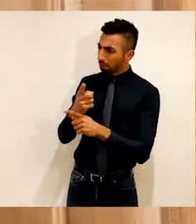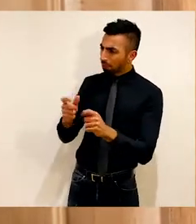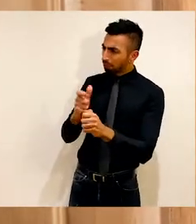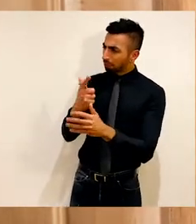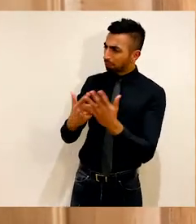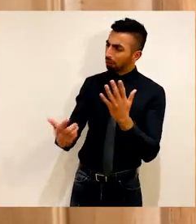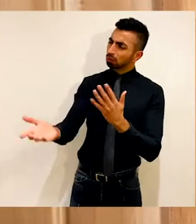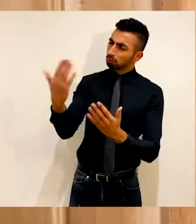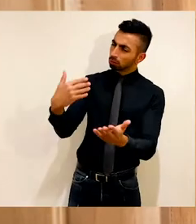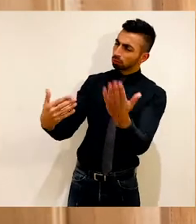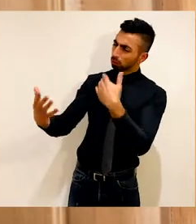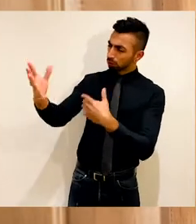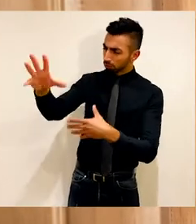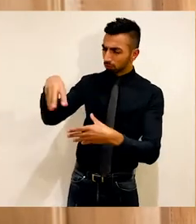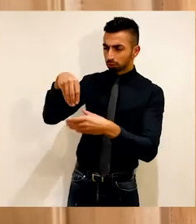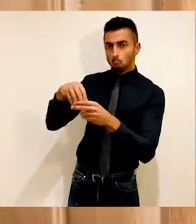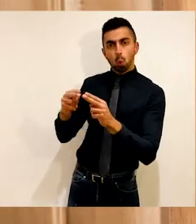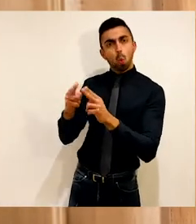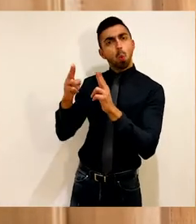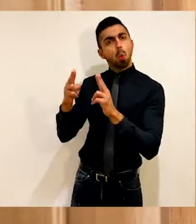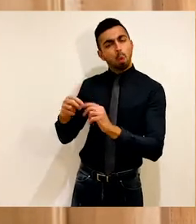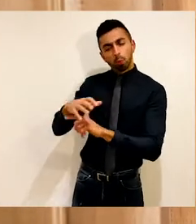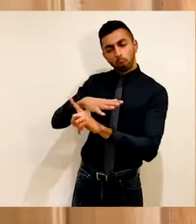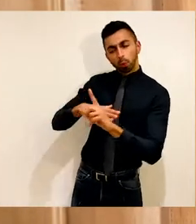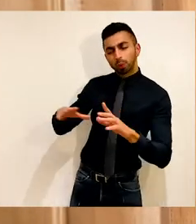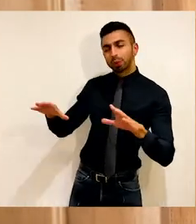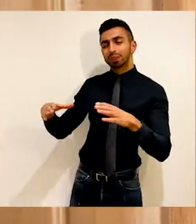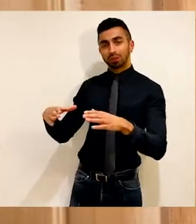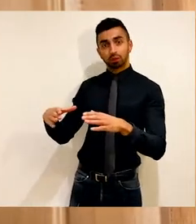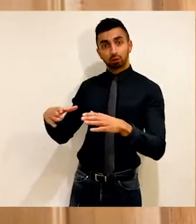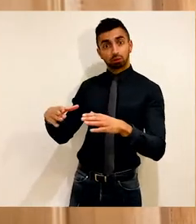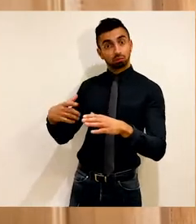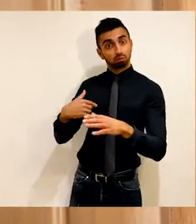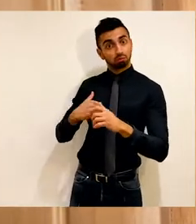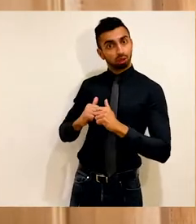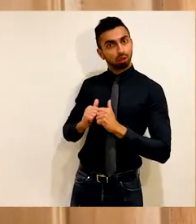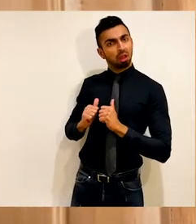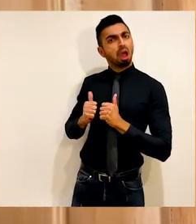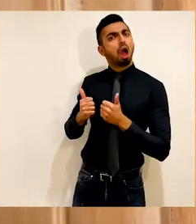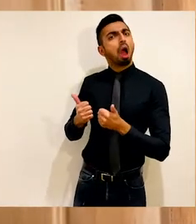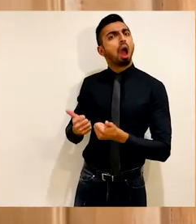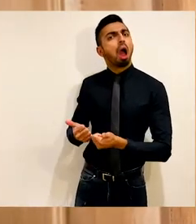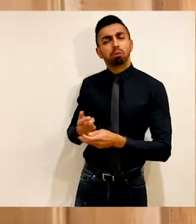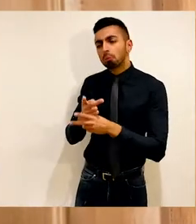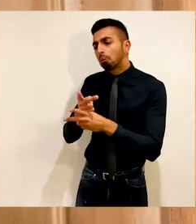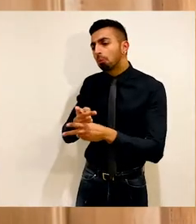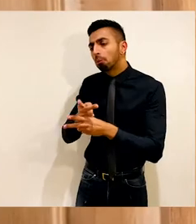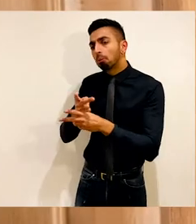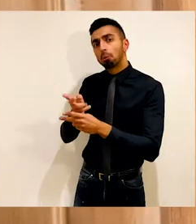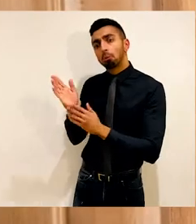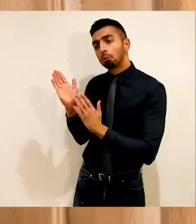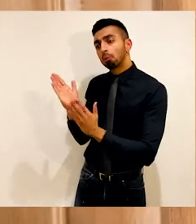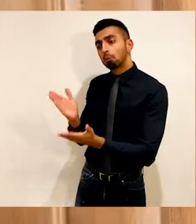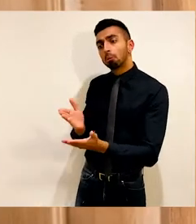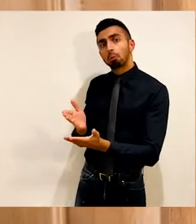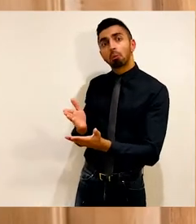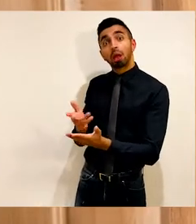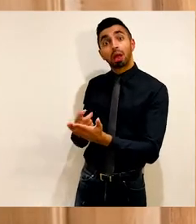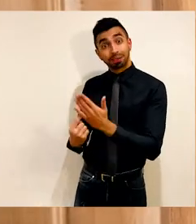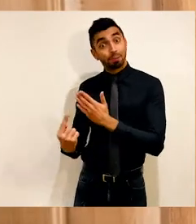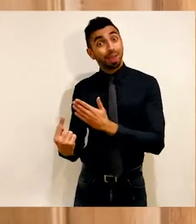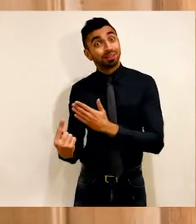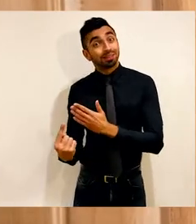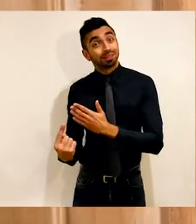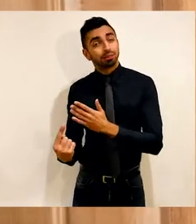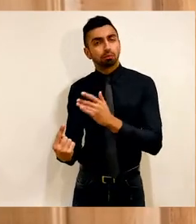back into communities and homes, but we did it through a lens of charity. The challenge with that is by rooting it in